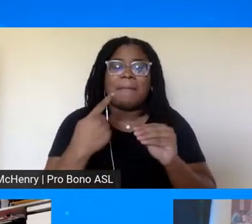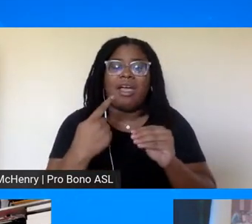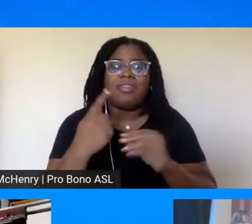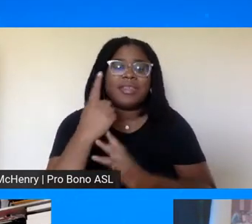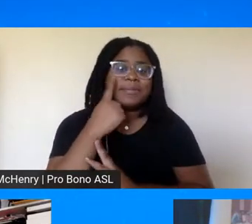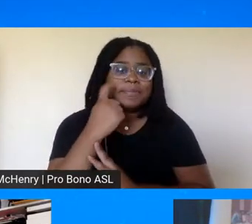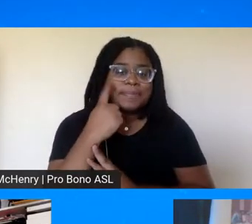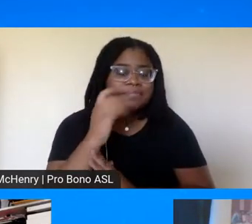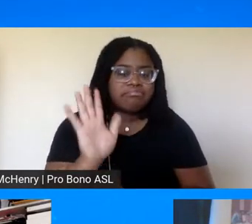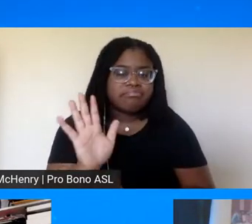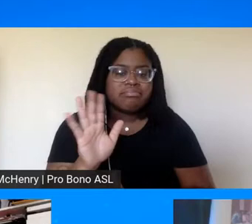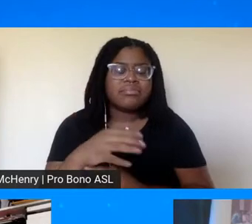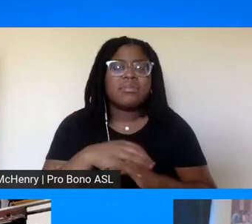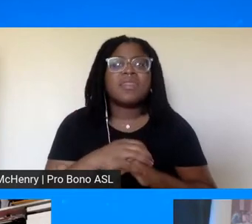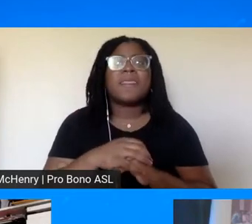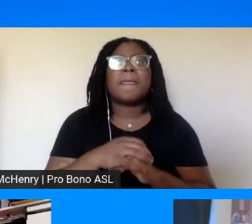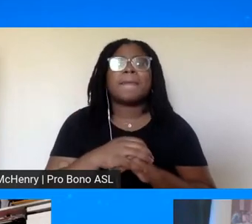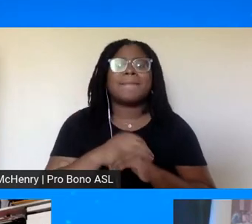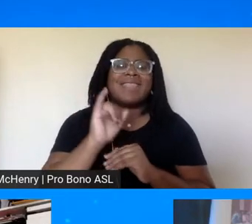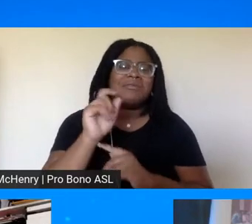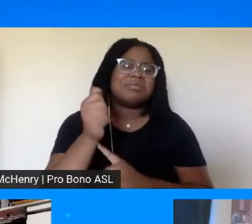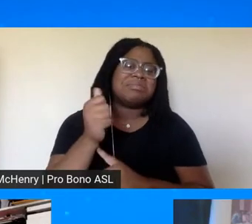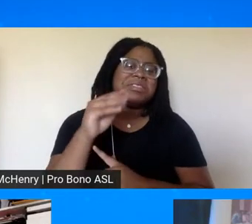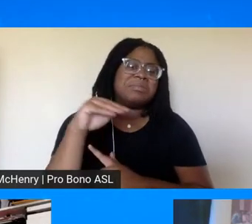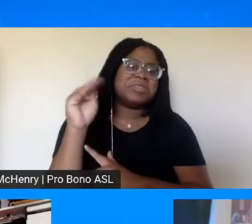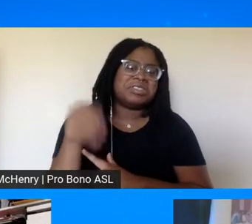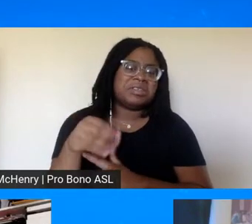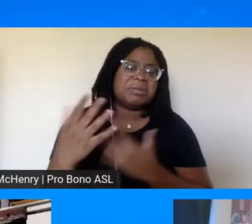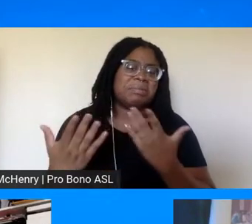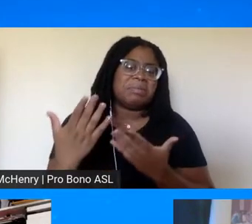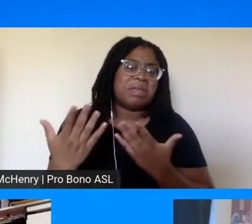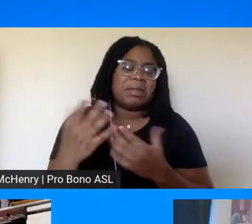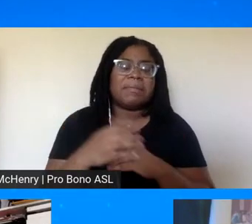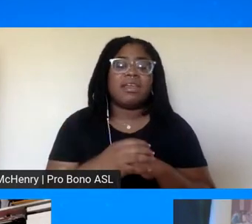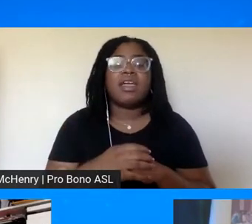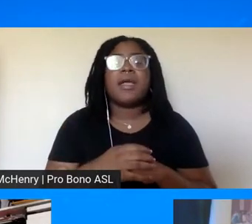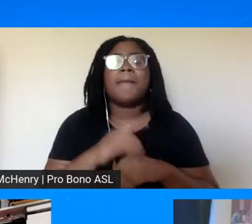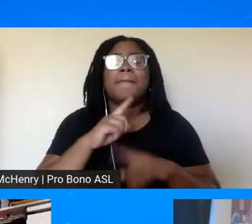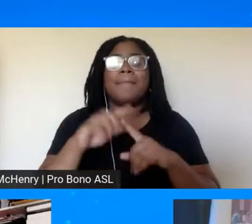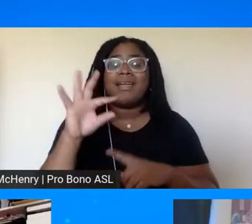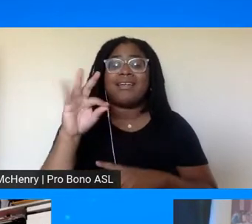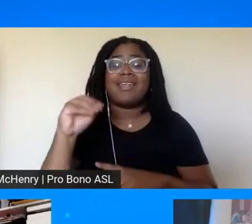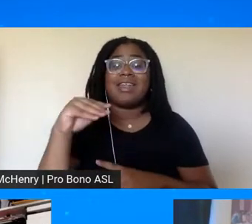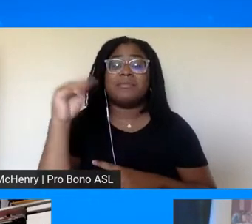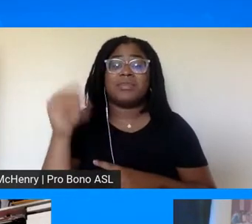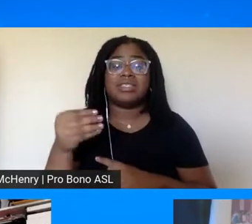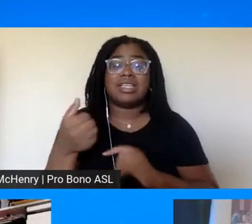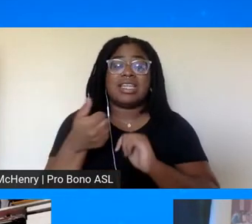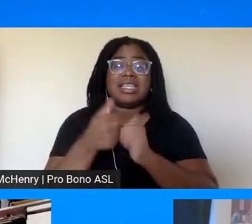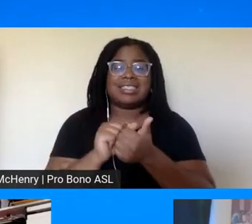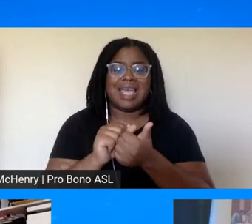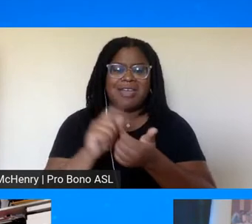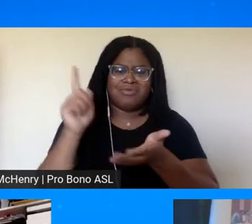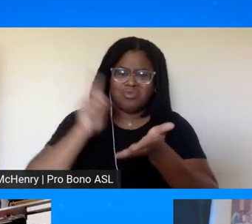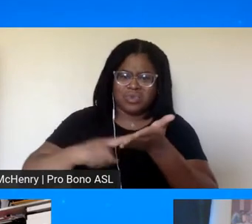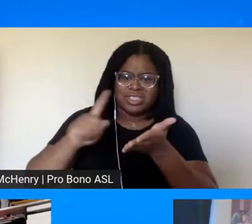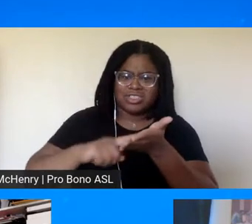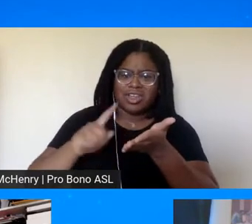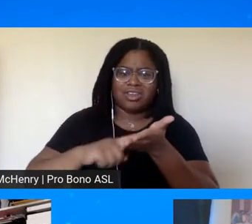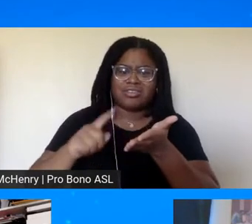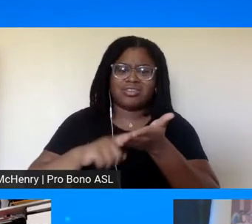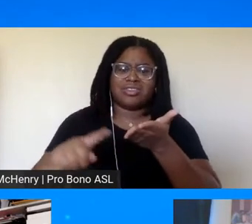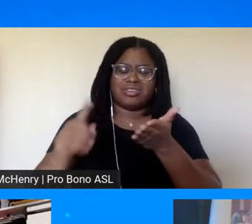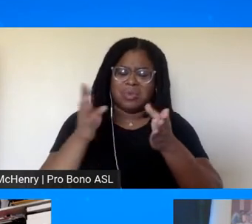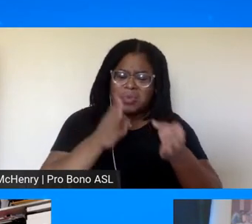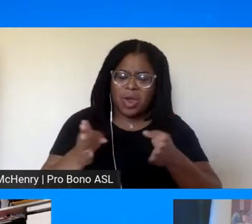right that that was about 10 of what they did 90 was how do we craft out you know how much research it takes to craft